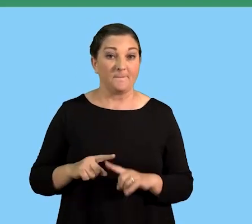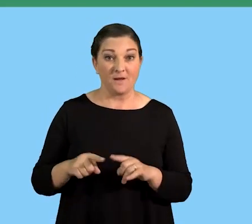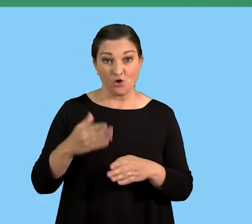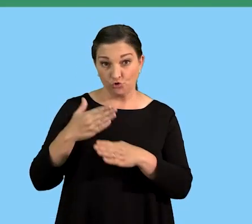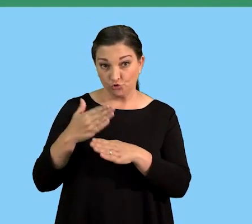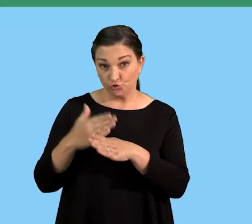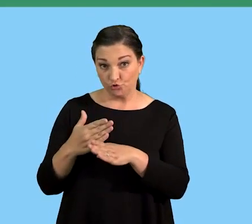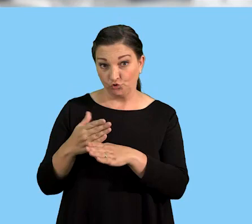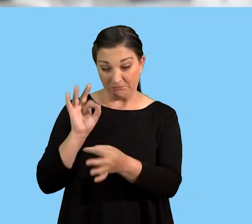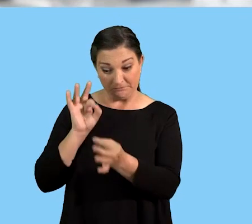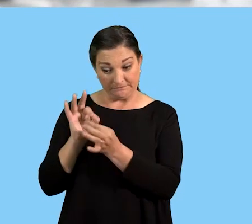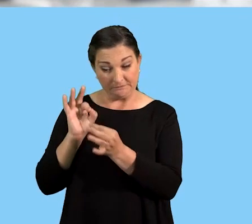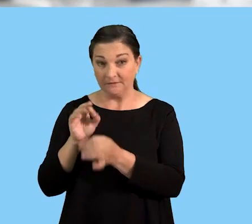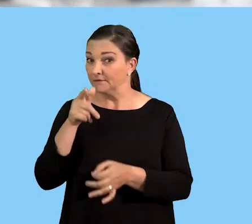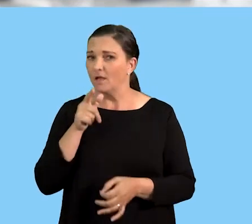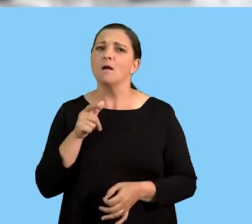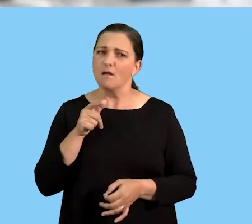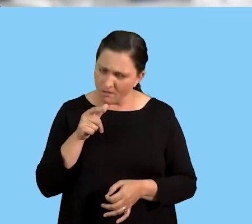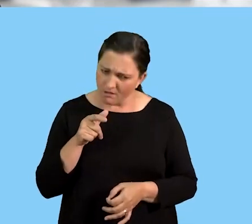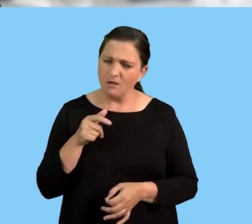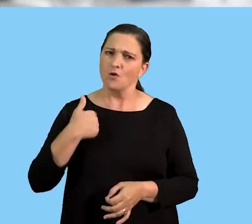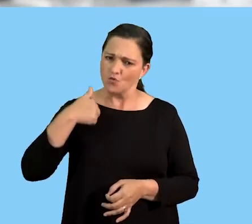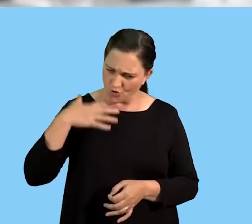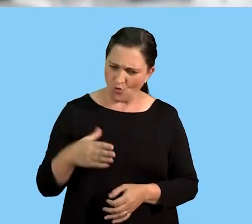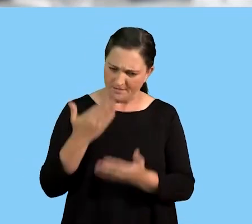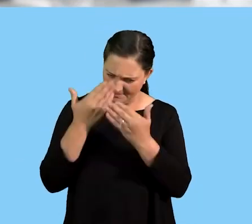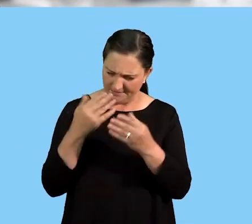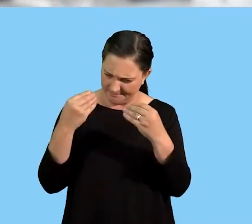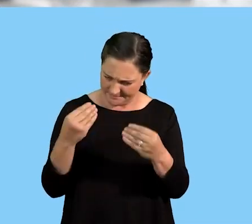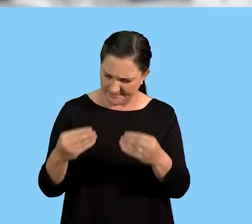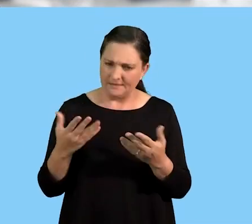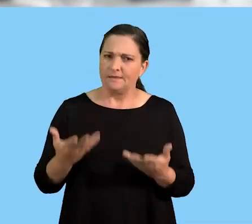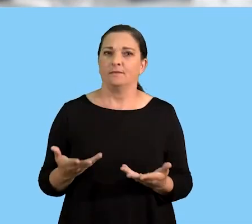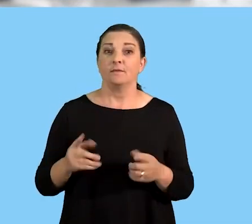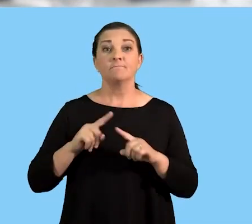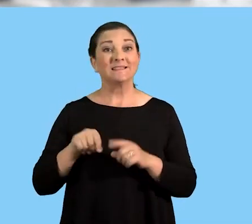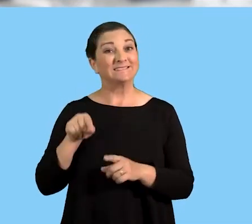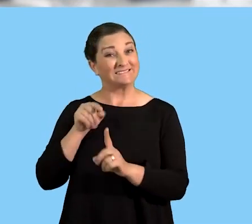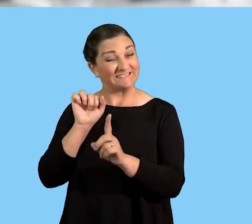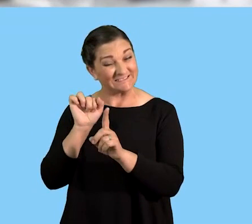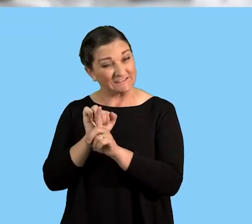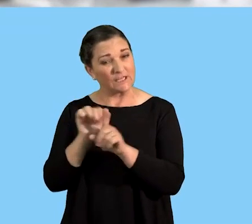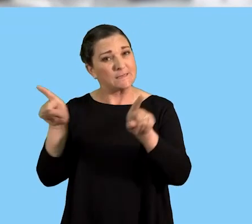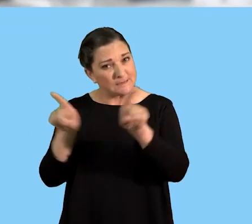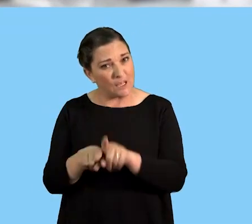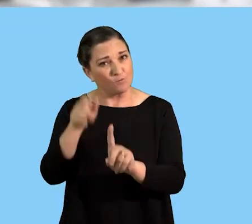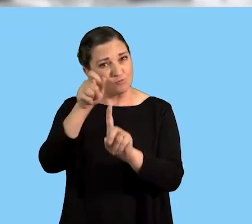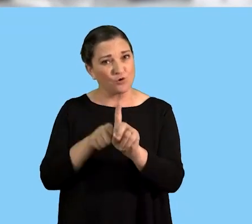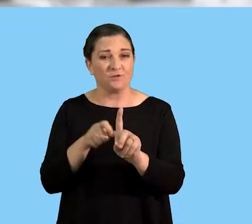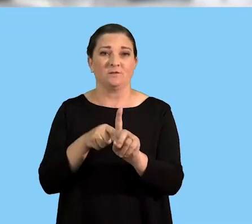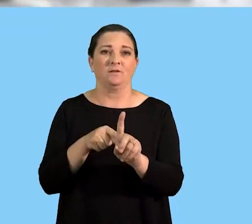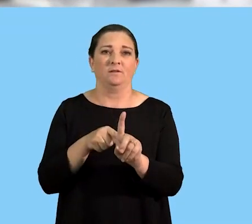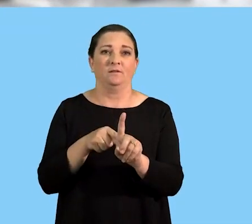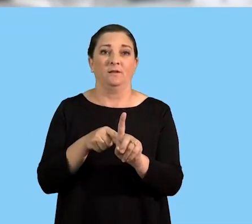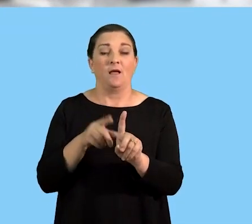said, with the job specification, you will specify to say, yes, we want a business studies teacher. But this teacher must also be